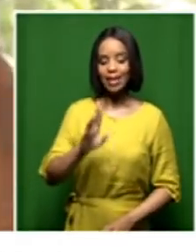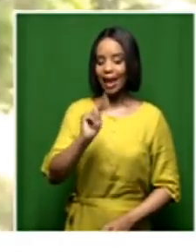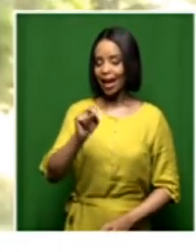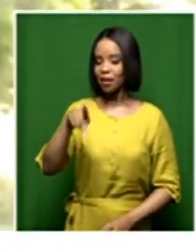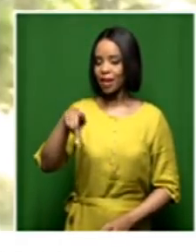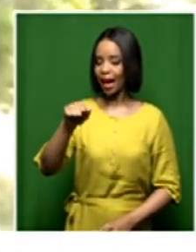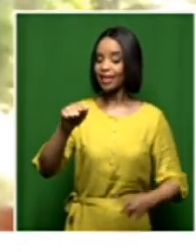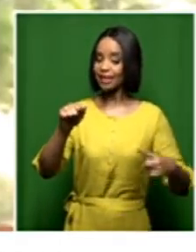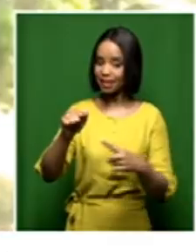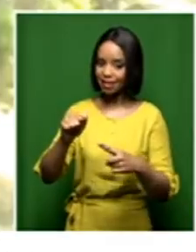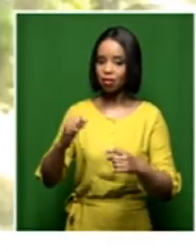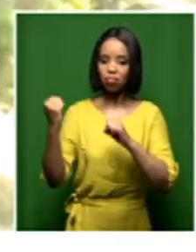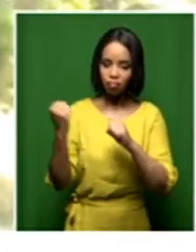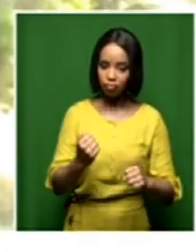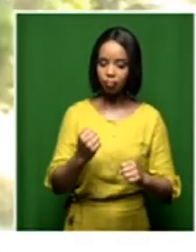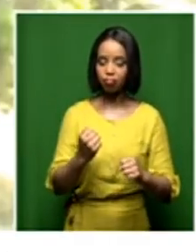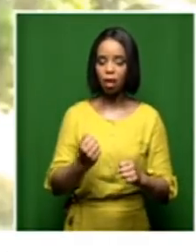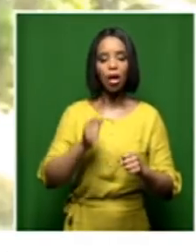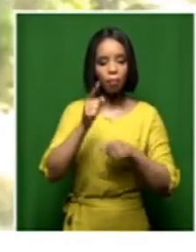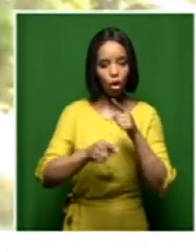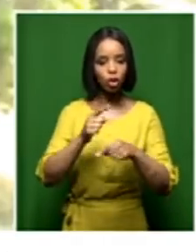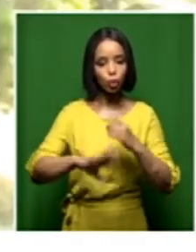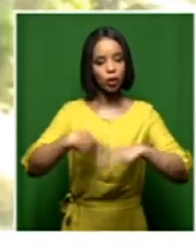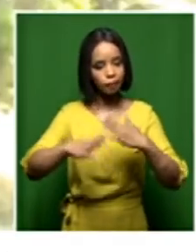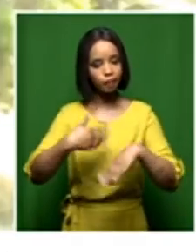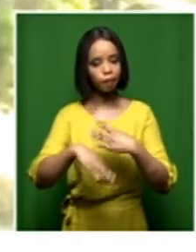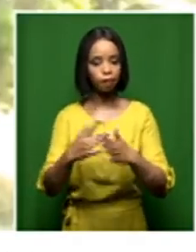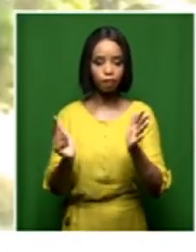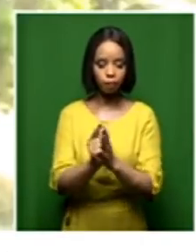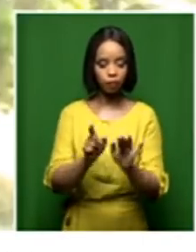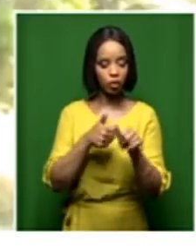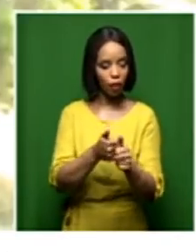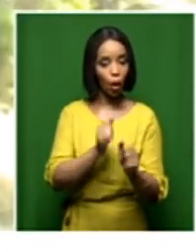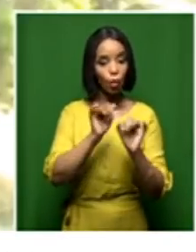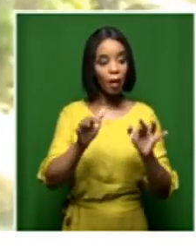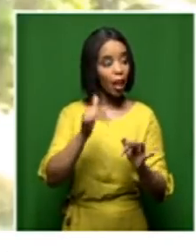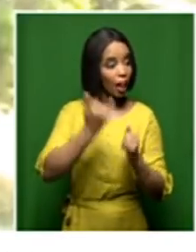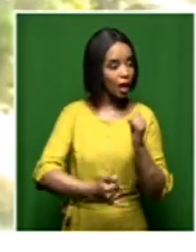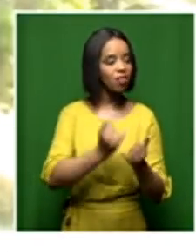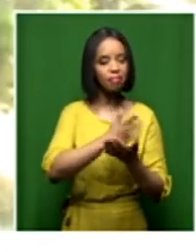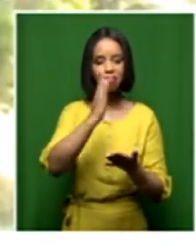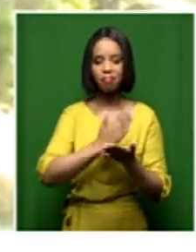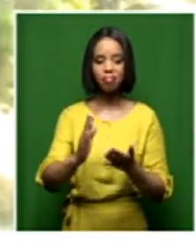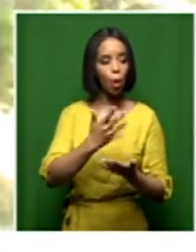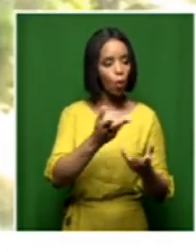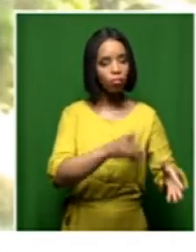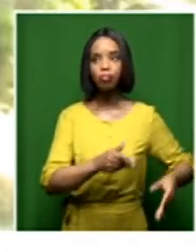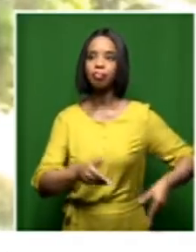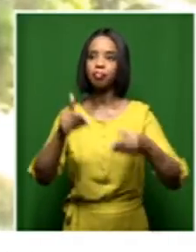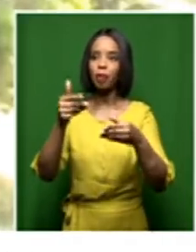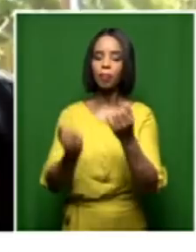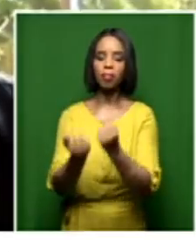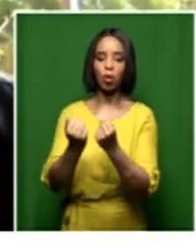without fear, without favor, and is able to take people to court, unlike what is happening now.